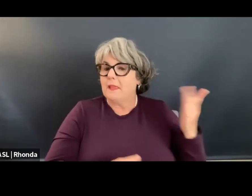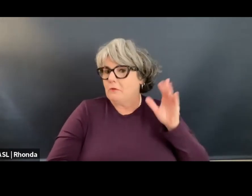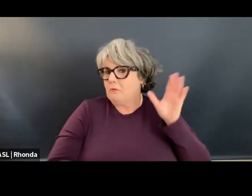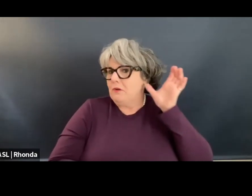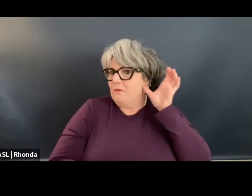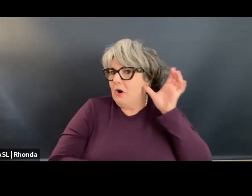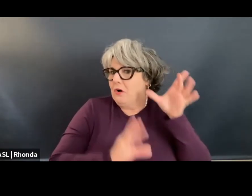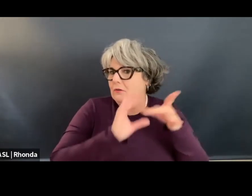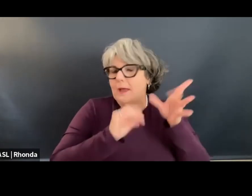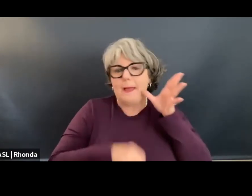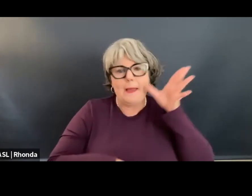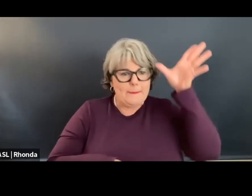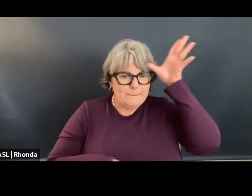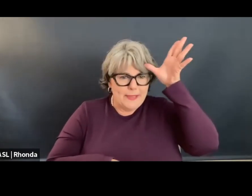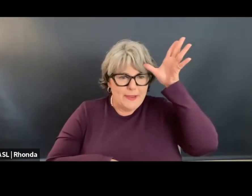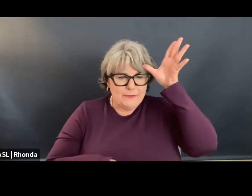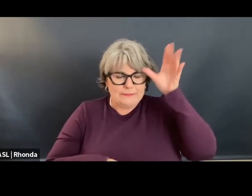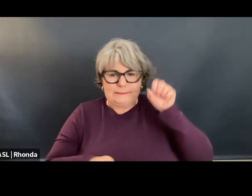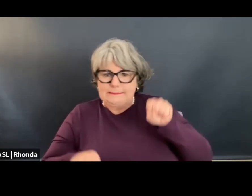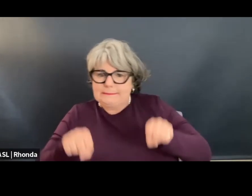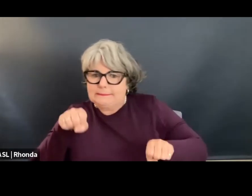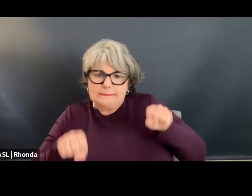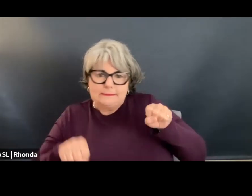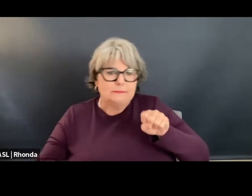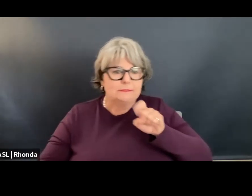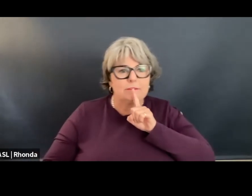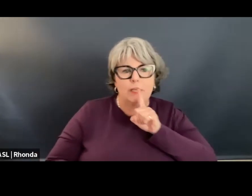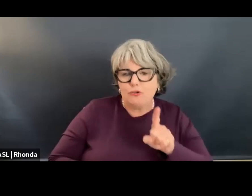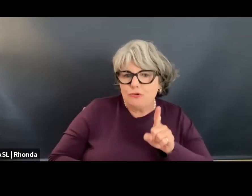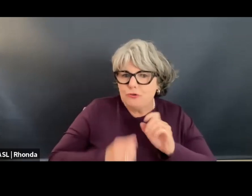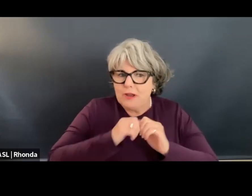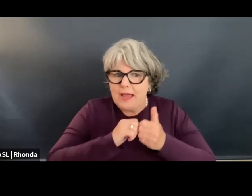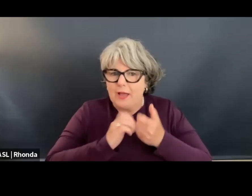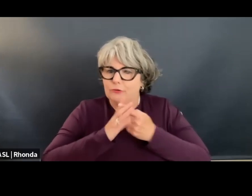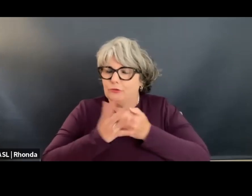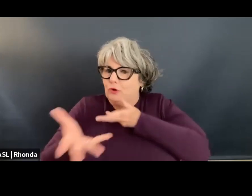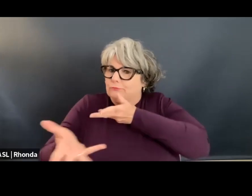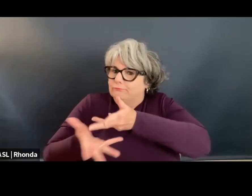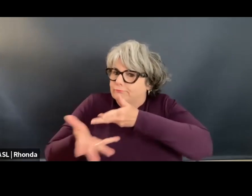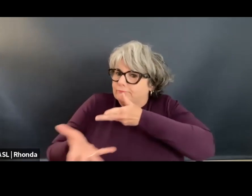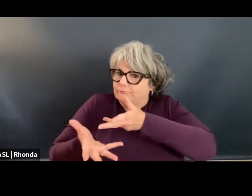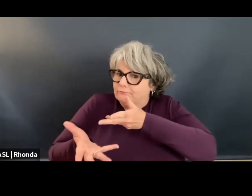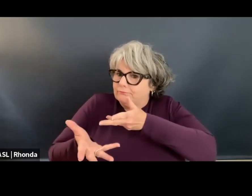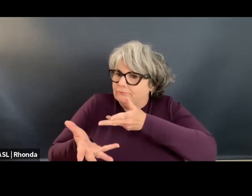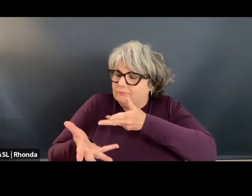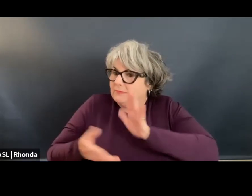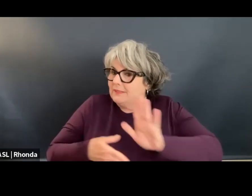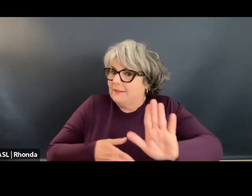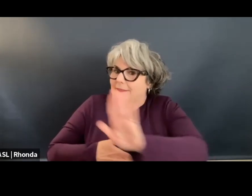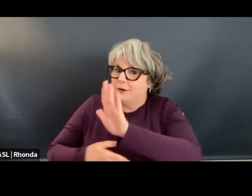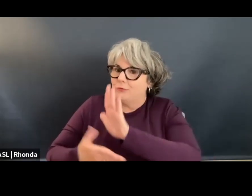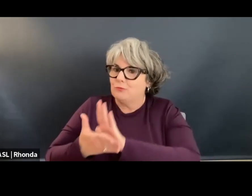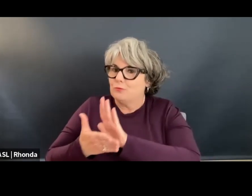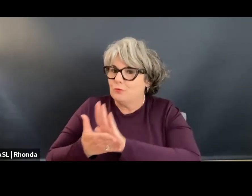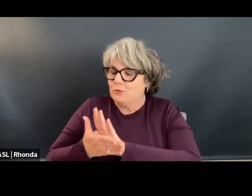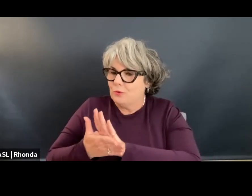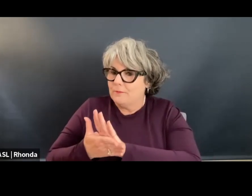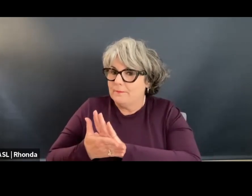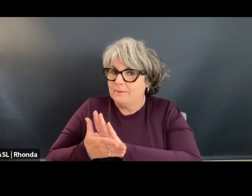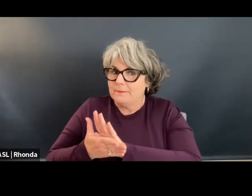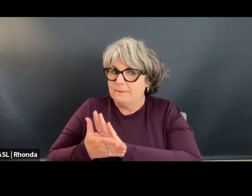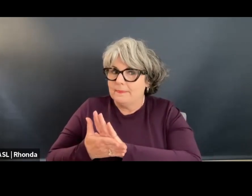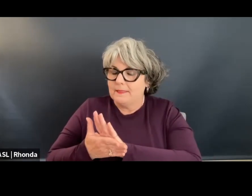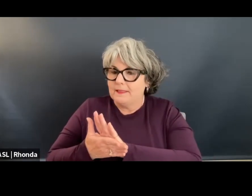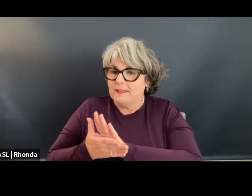is that parents were not sure where or how to start conversations between home and school. That's why we